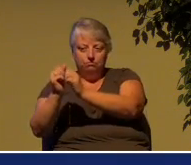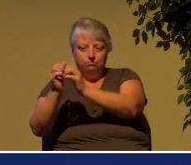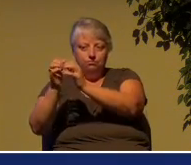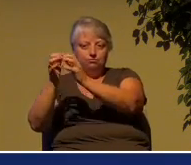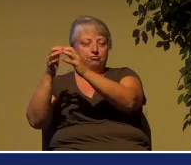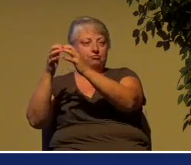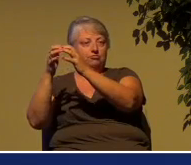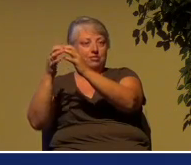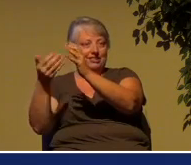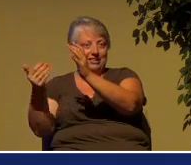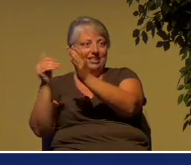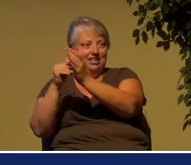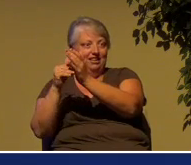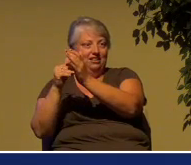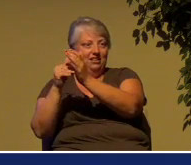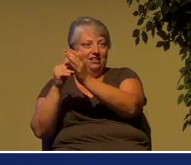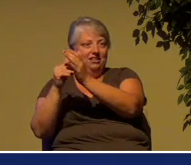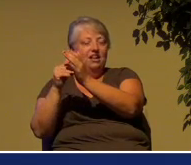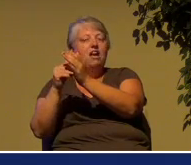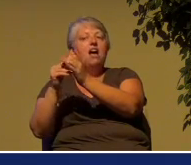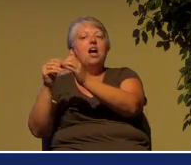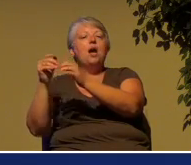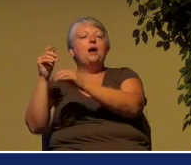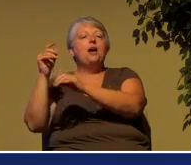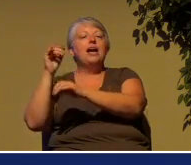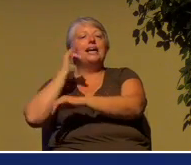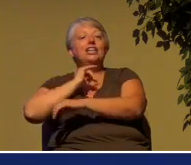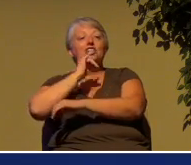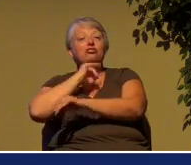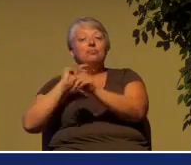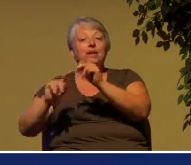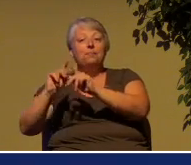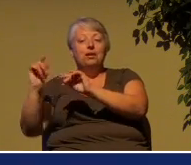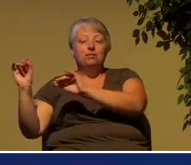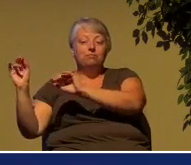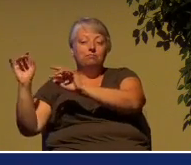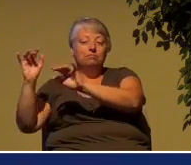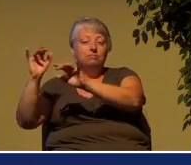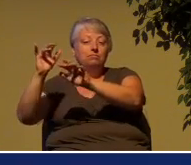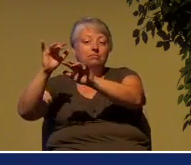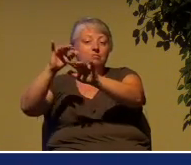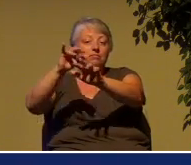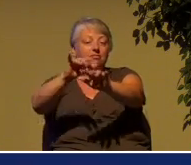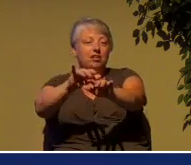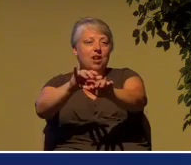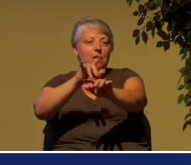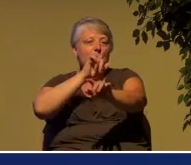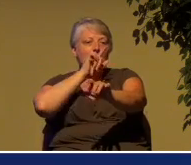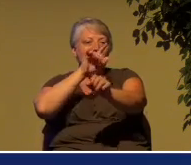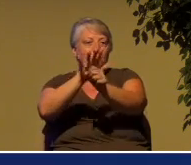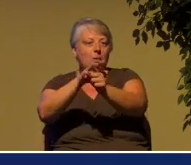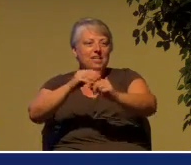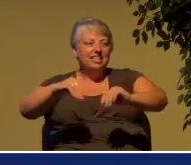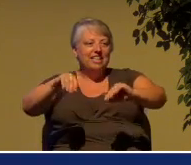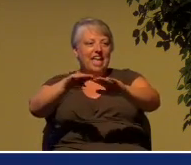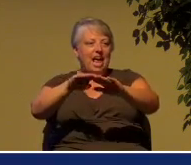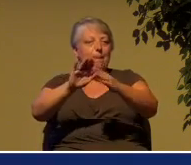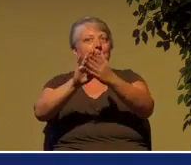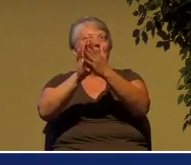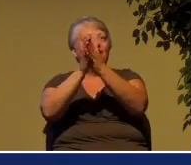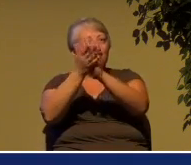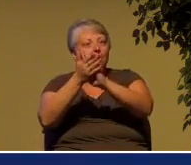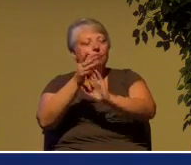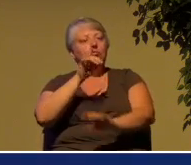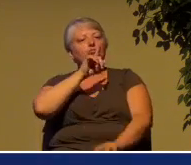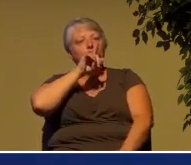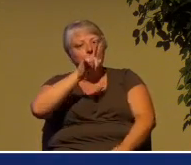that Israel returned to the promised land as a nation. And from